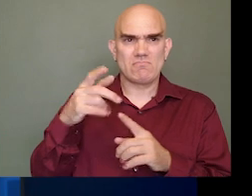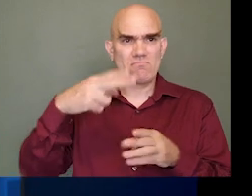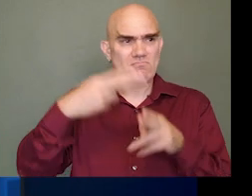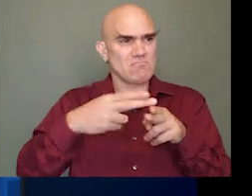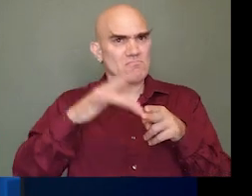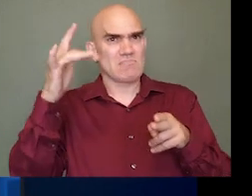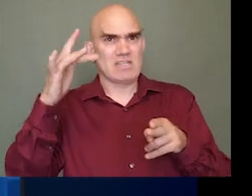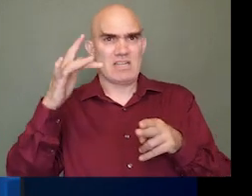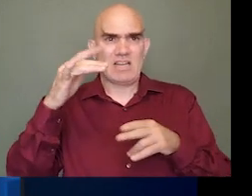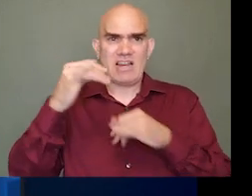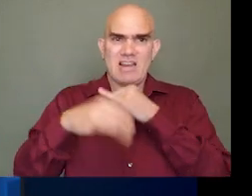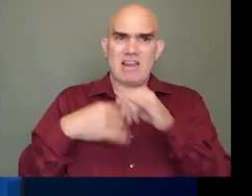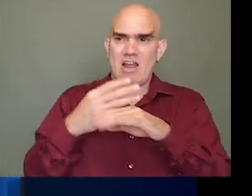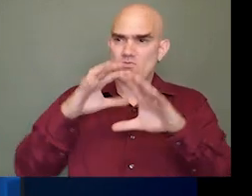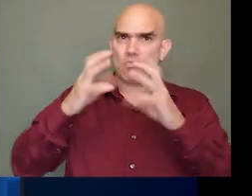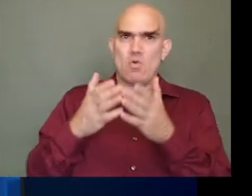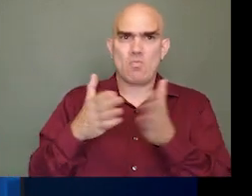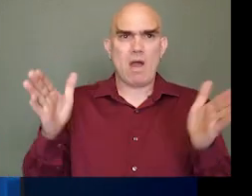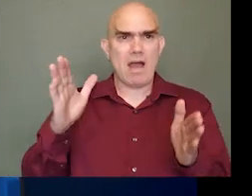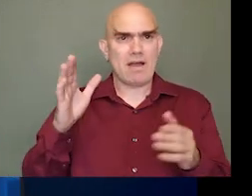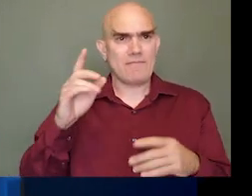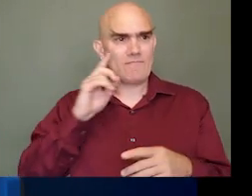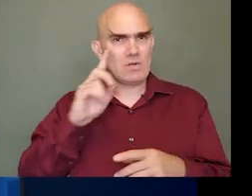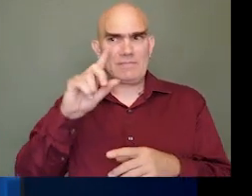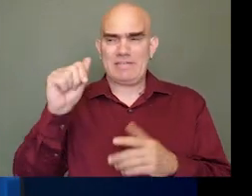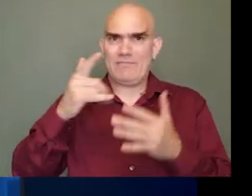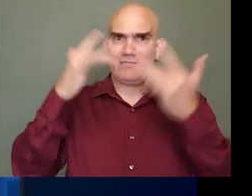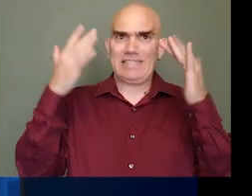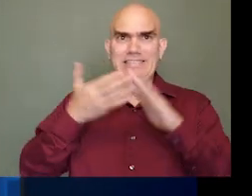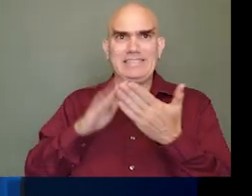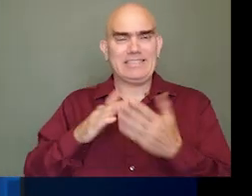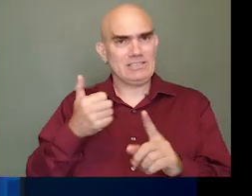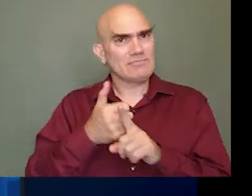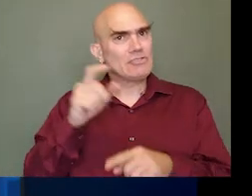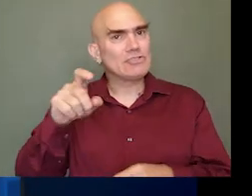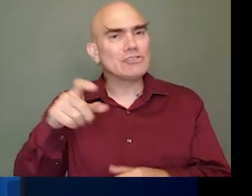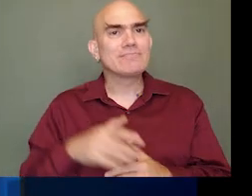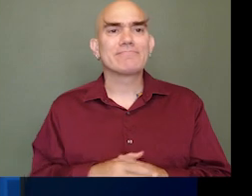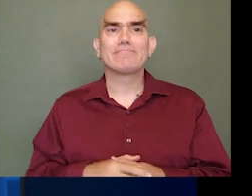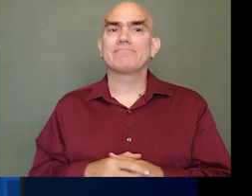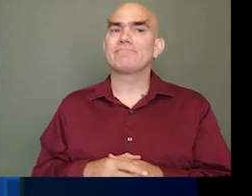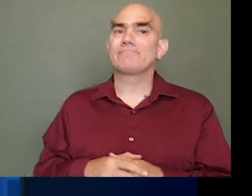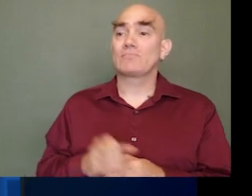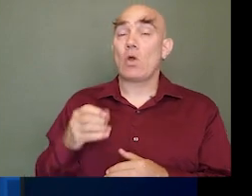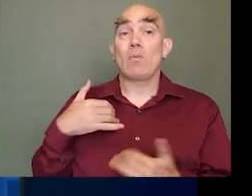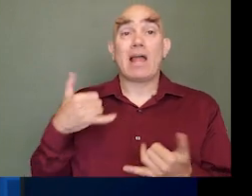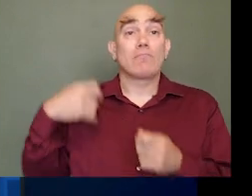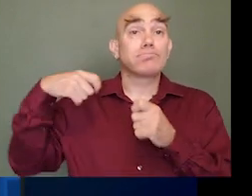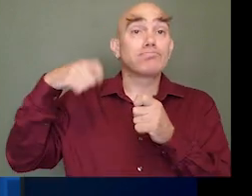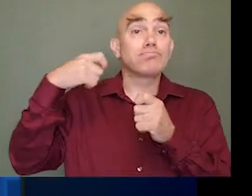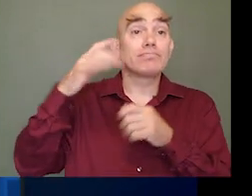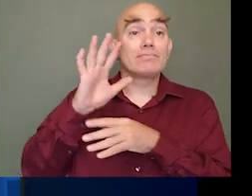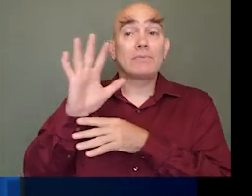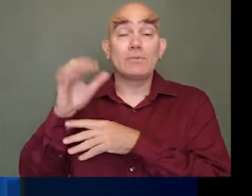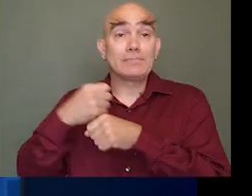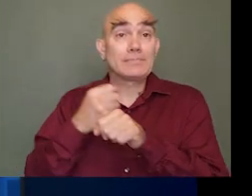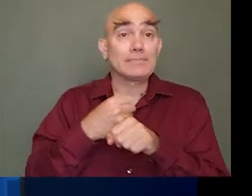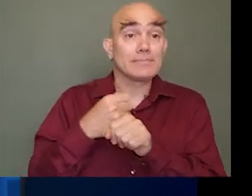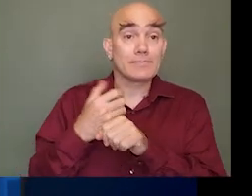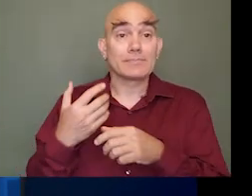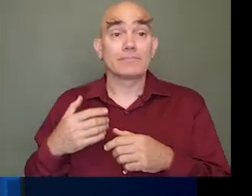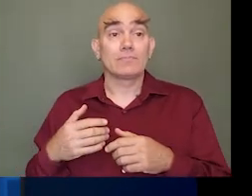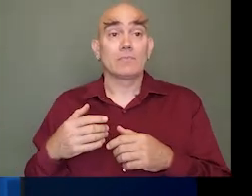leader, as a disability-friendly city. And so we're shooting videos this